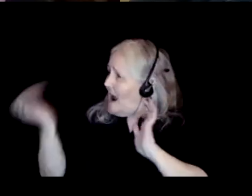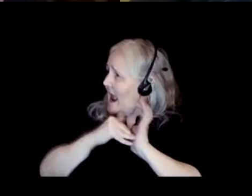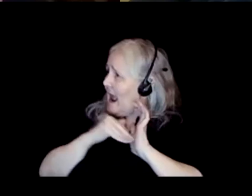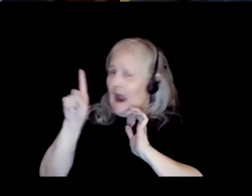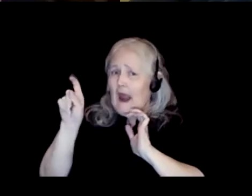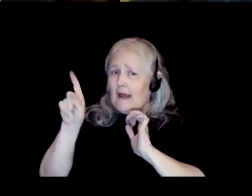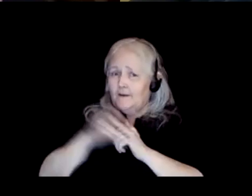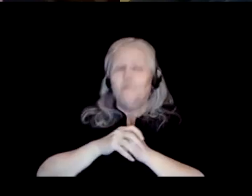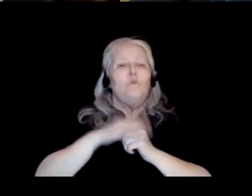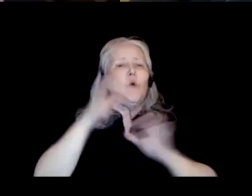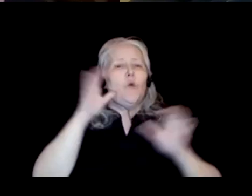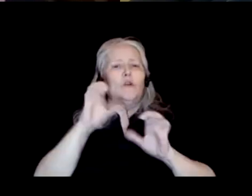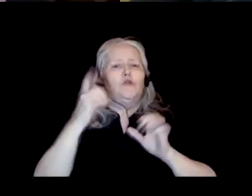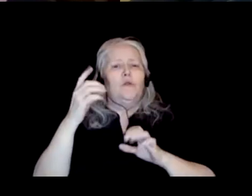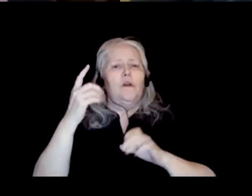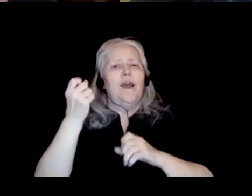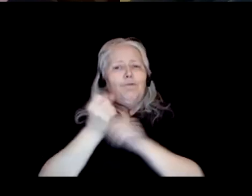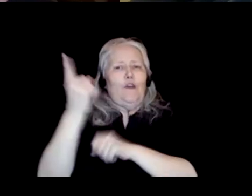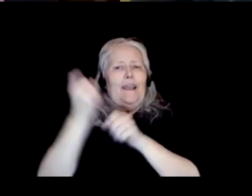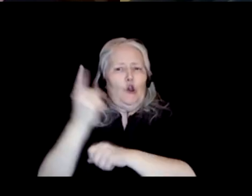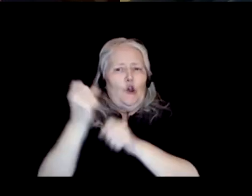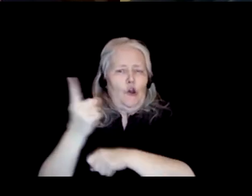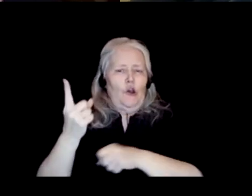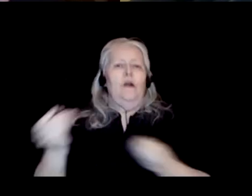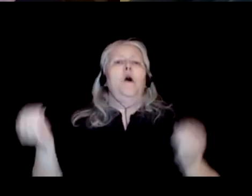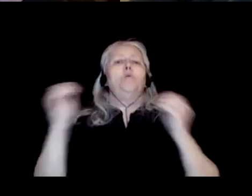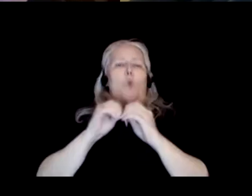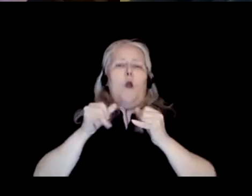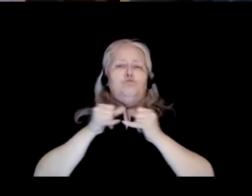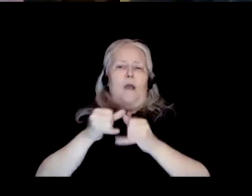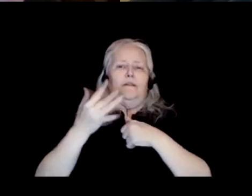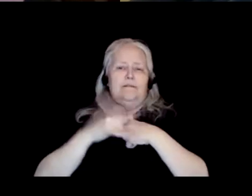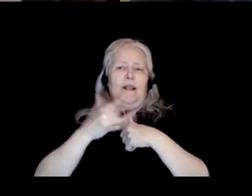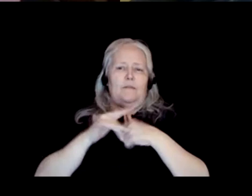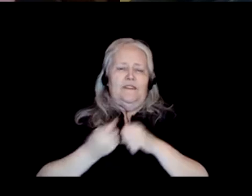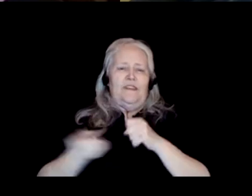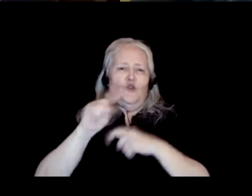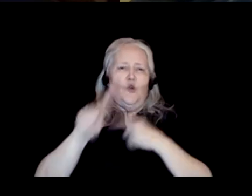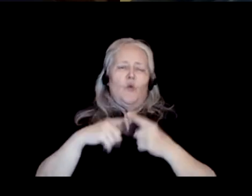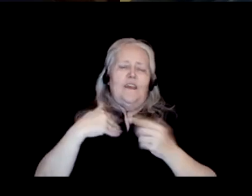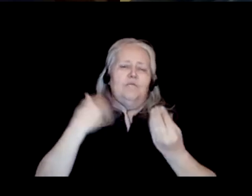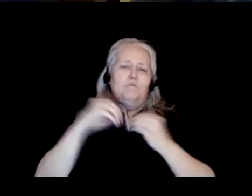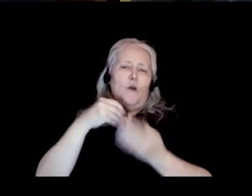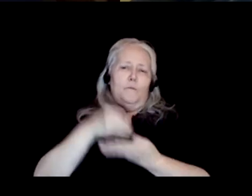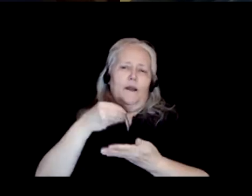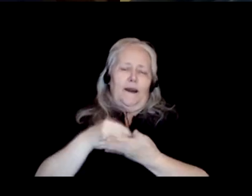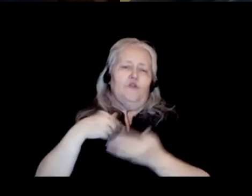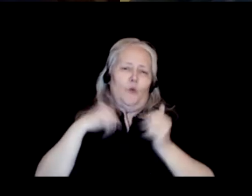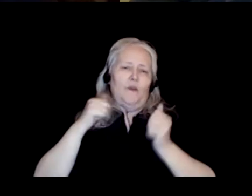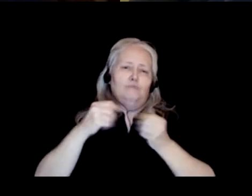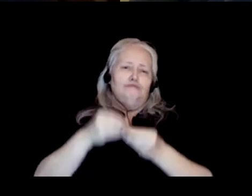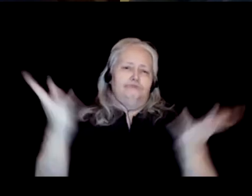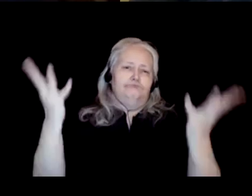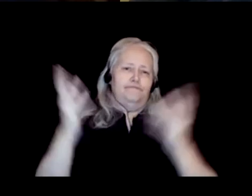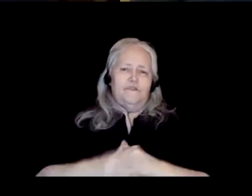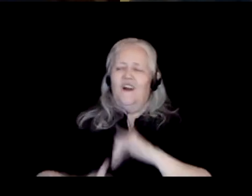We are going to do one each year and we're going to have more prizes next year when we have more financial resources to give them out. Oh